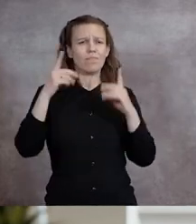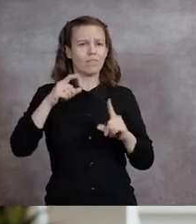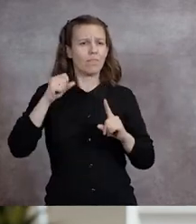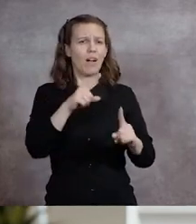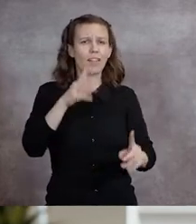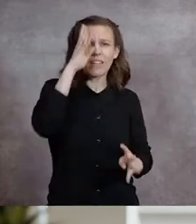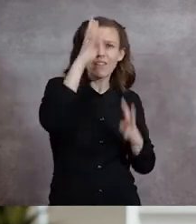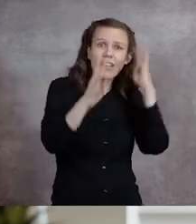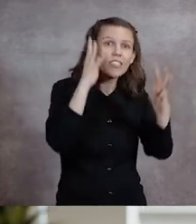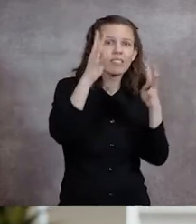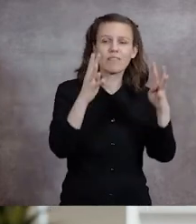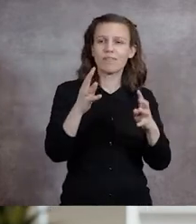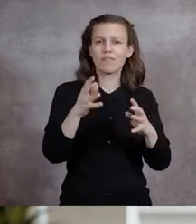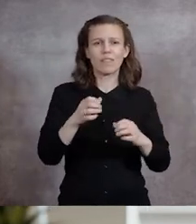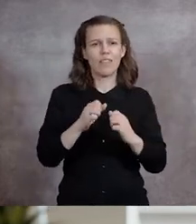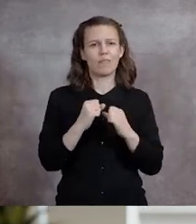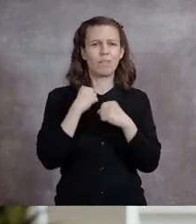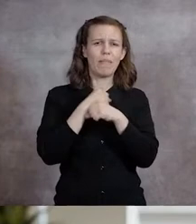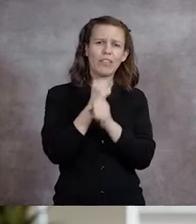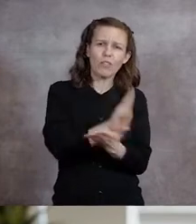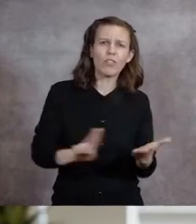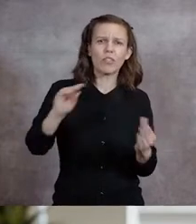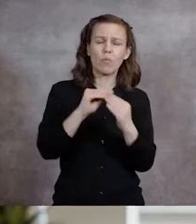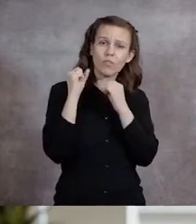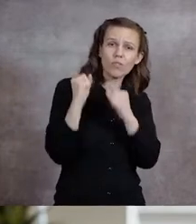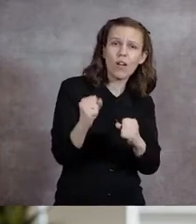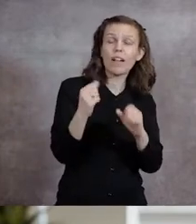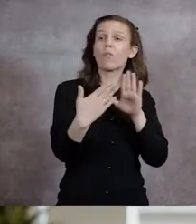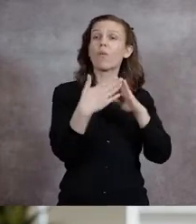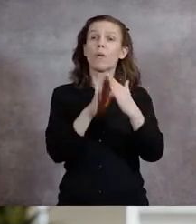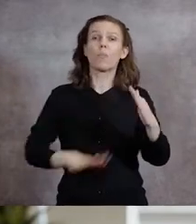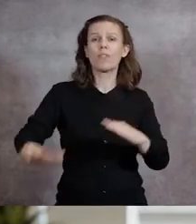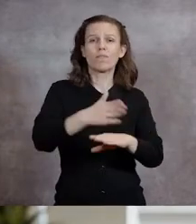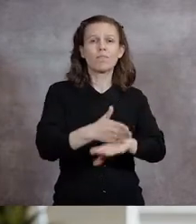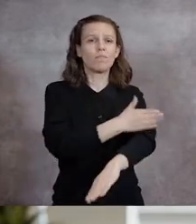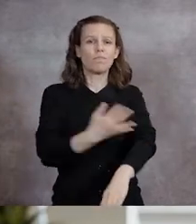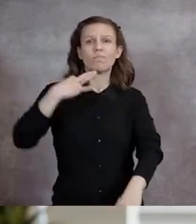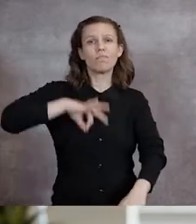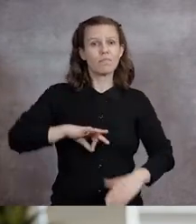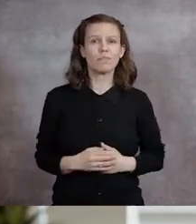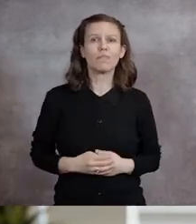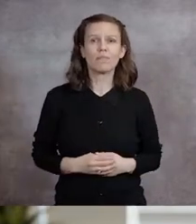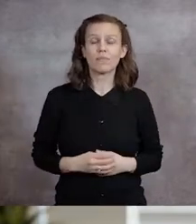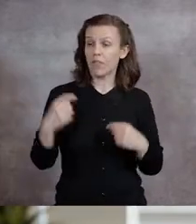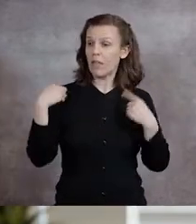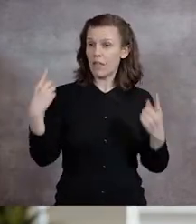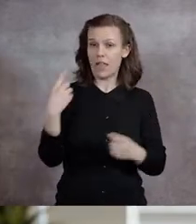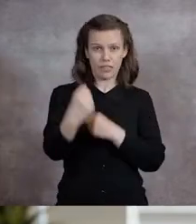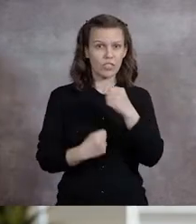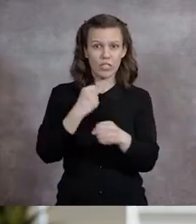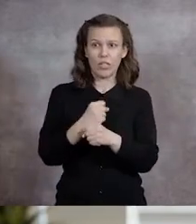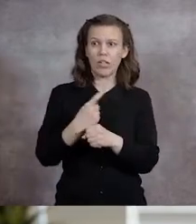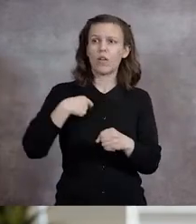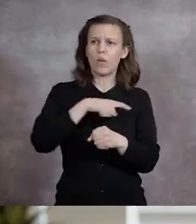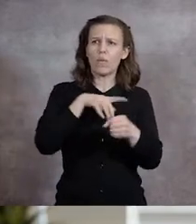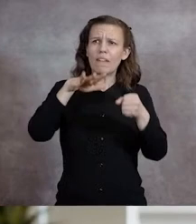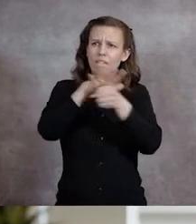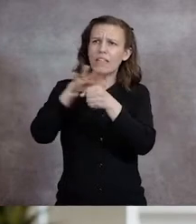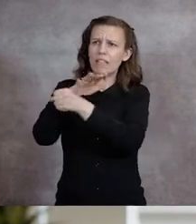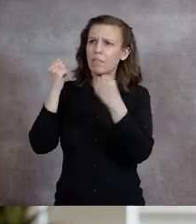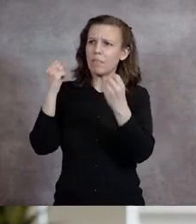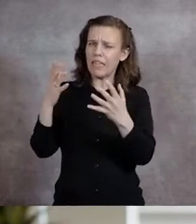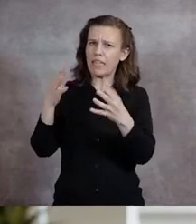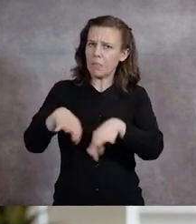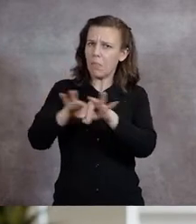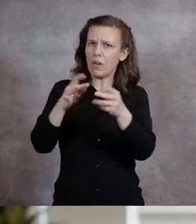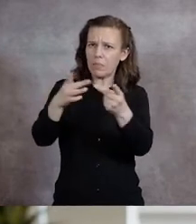innovation, strength at our university, and enrich our entire community. Over the last year, we filled a number